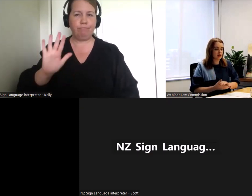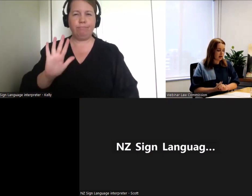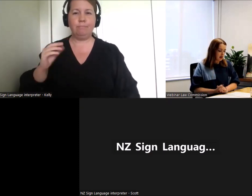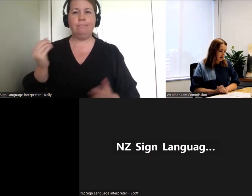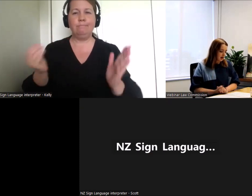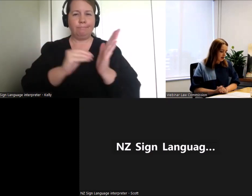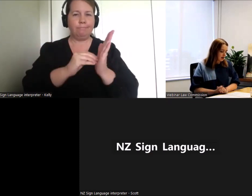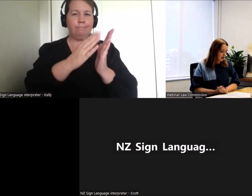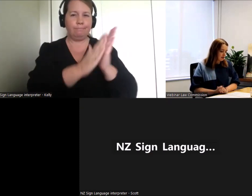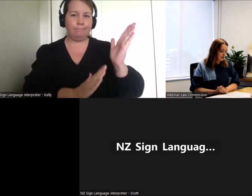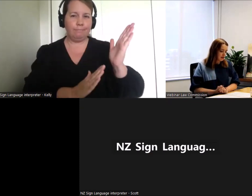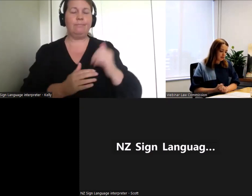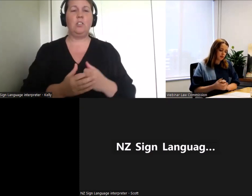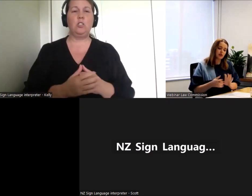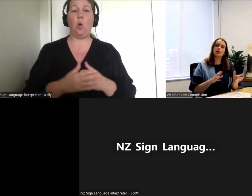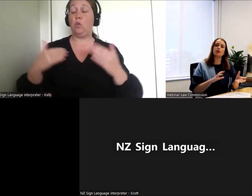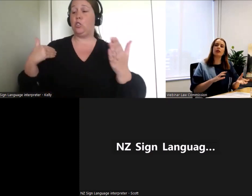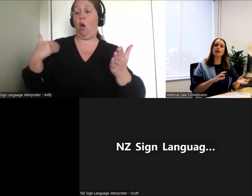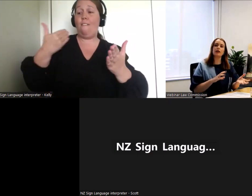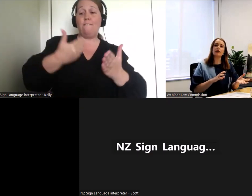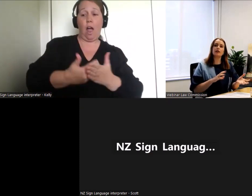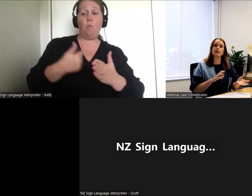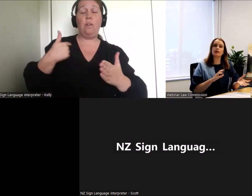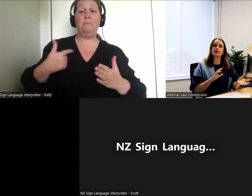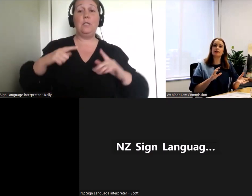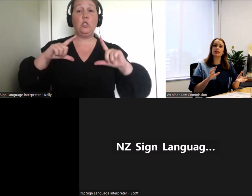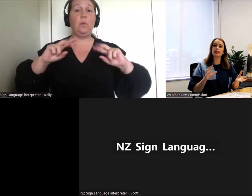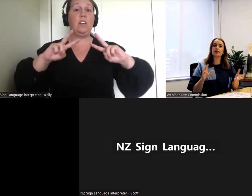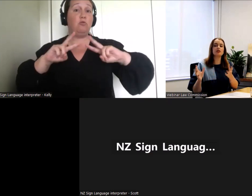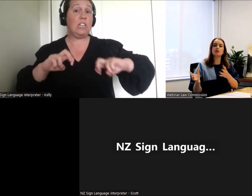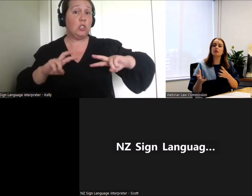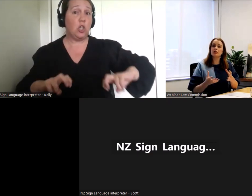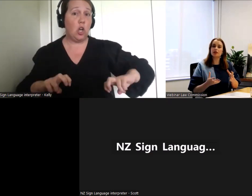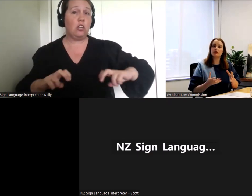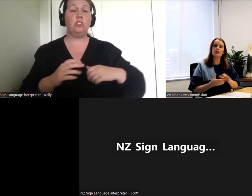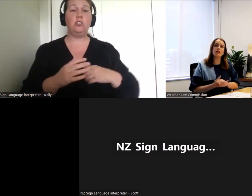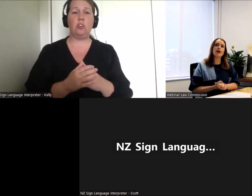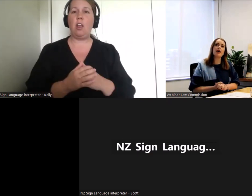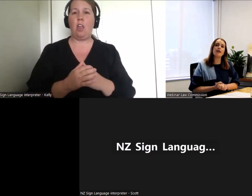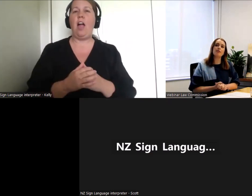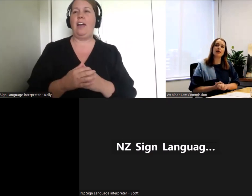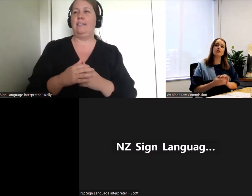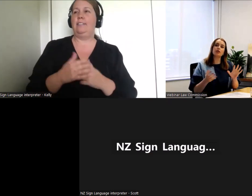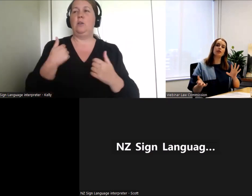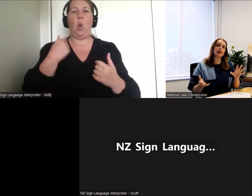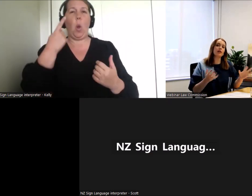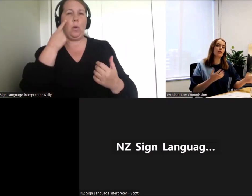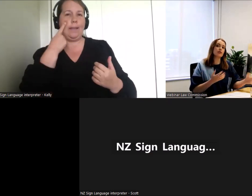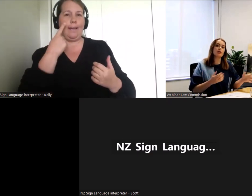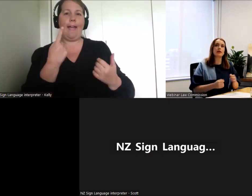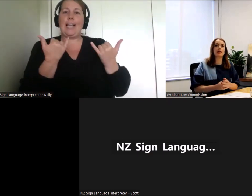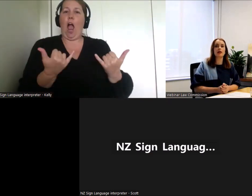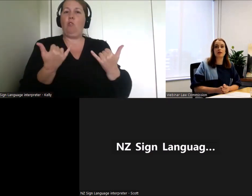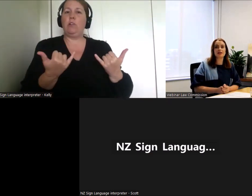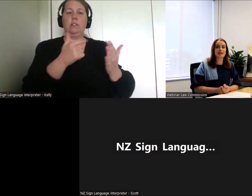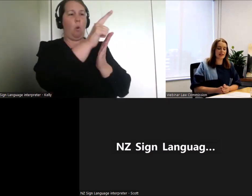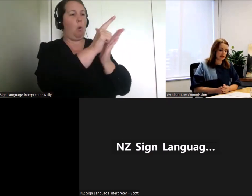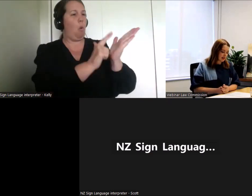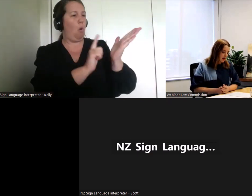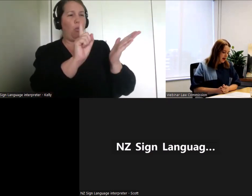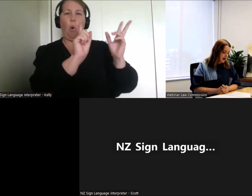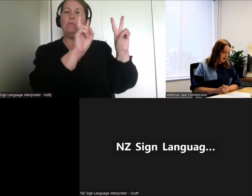underpin our review. So looking at things like issues of the current law and also looking at what's happening